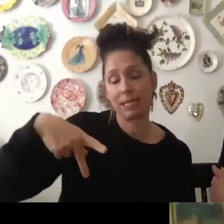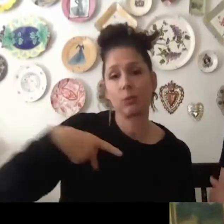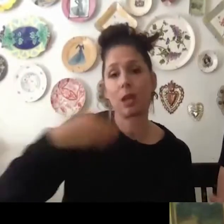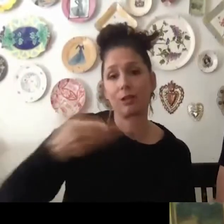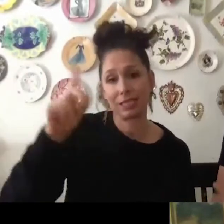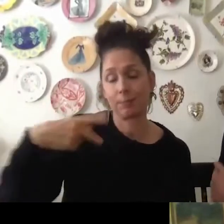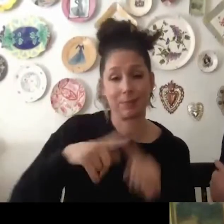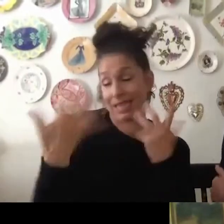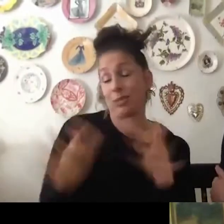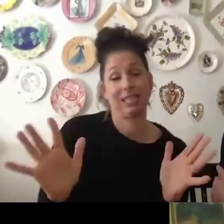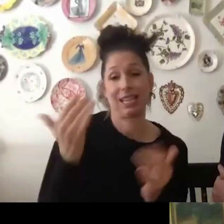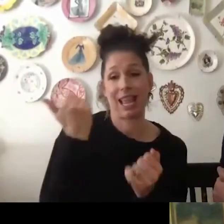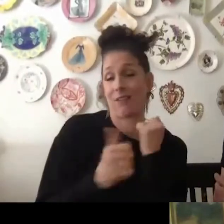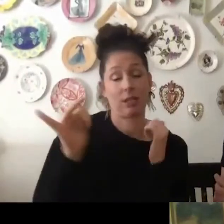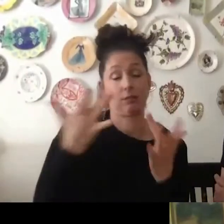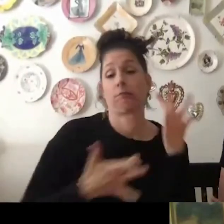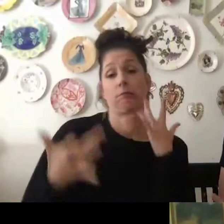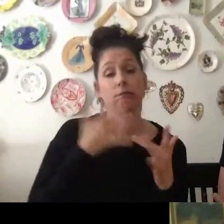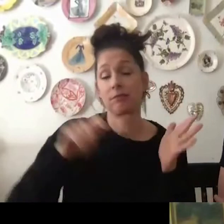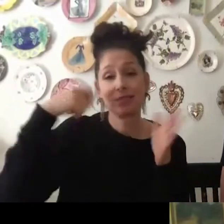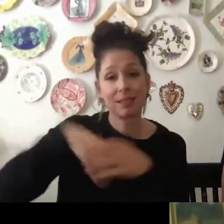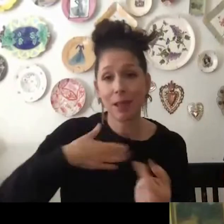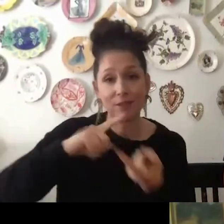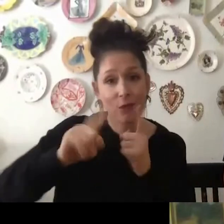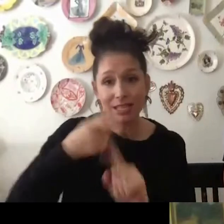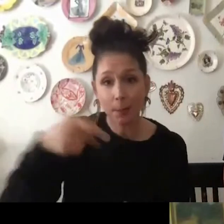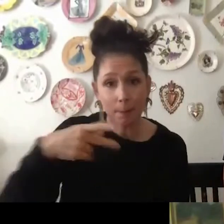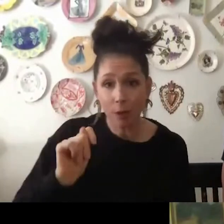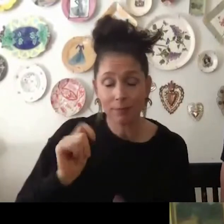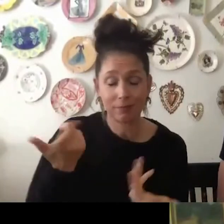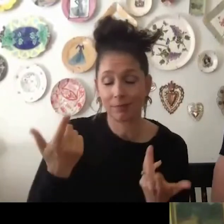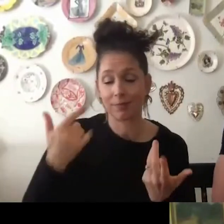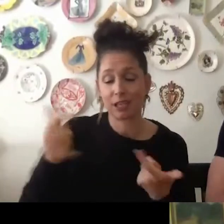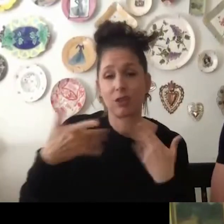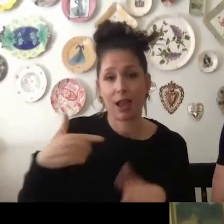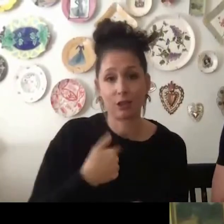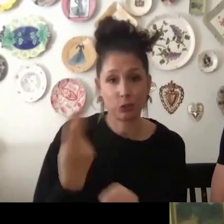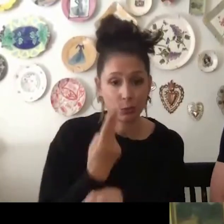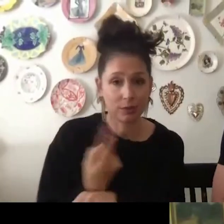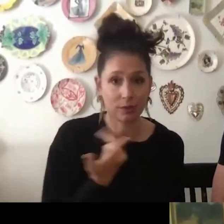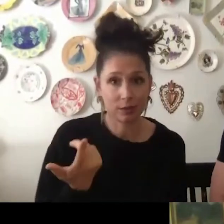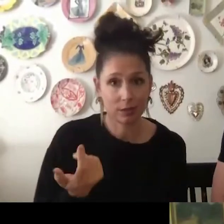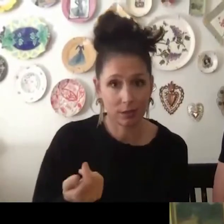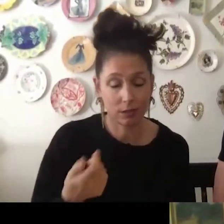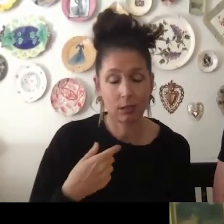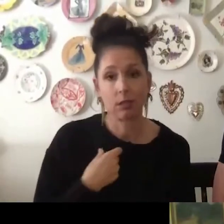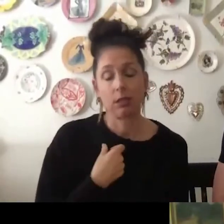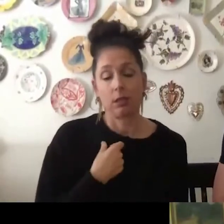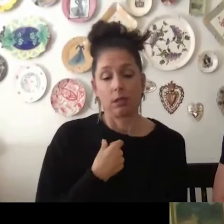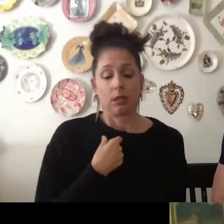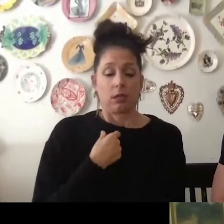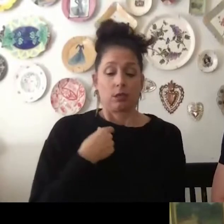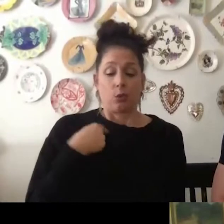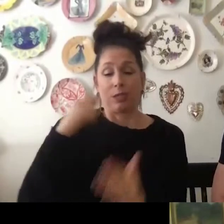We hired a DP, but that was it. Everyone else, you know, we shot it in my friend's apartment that she let